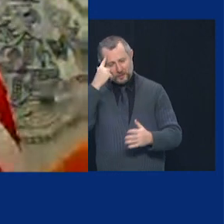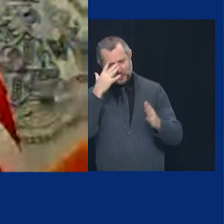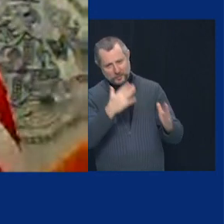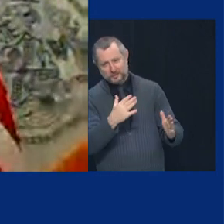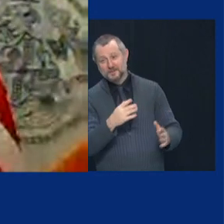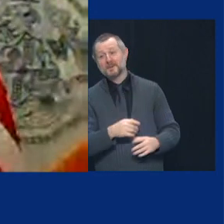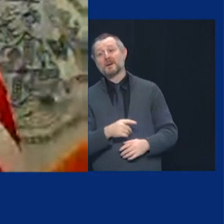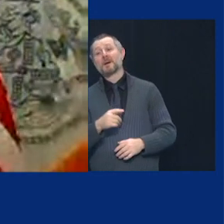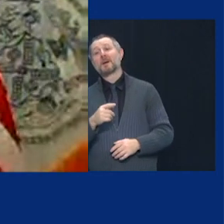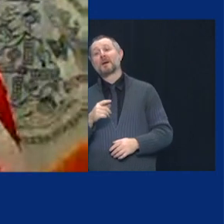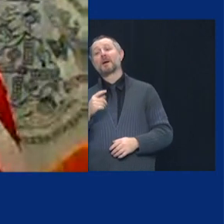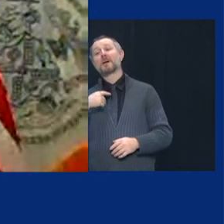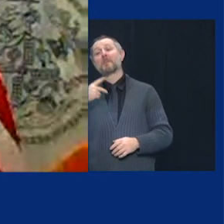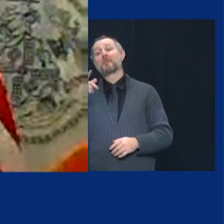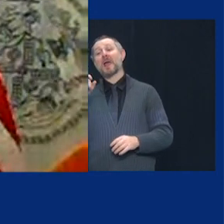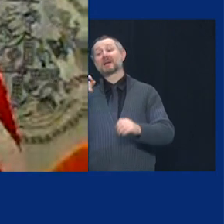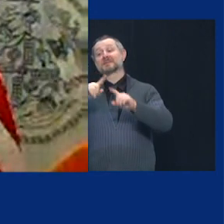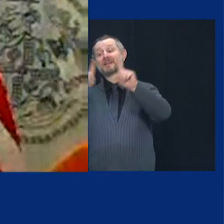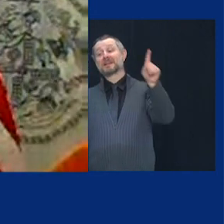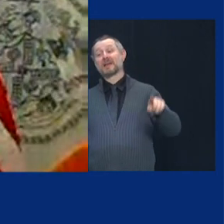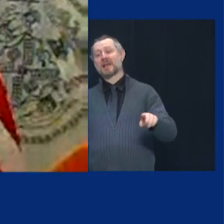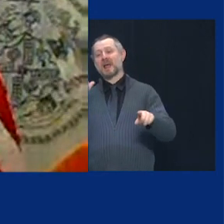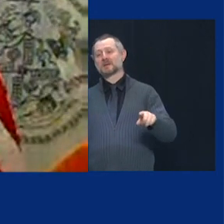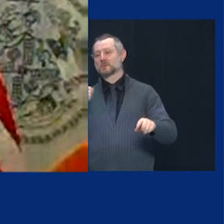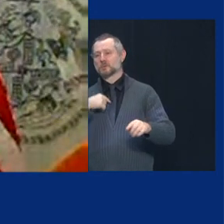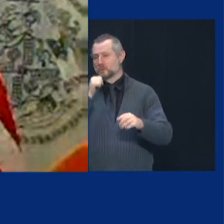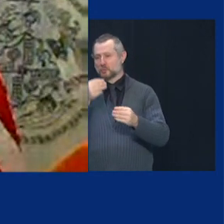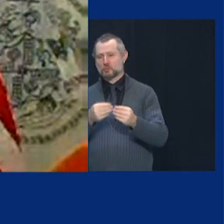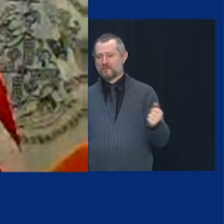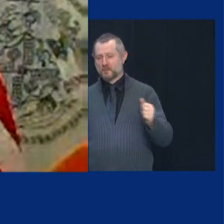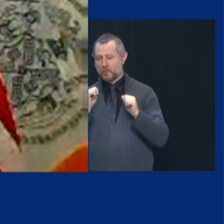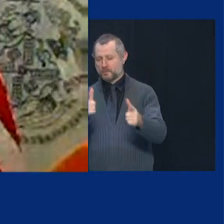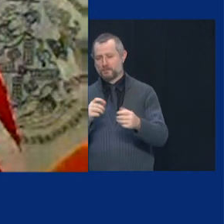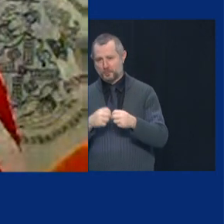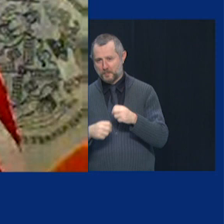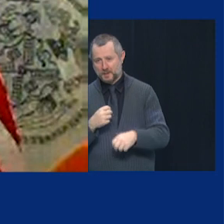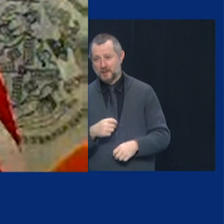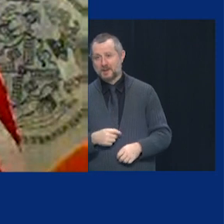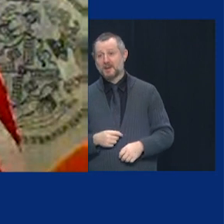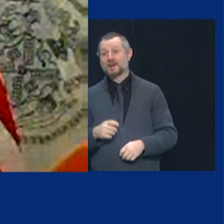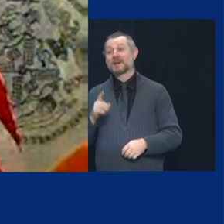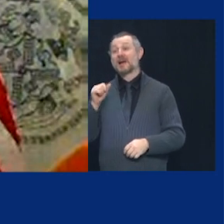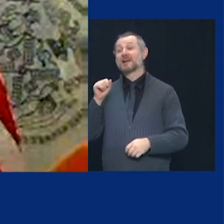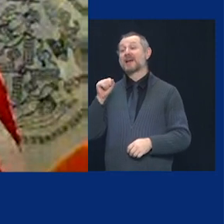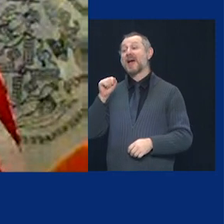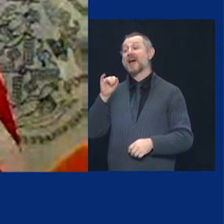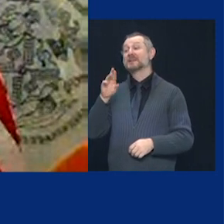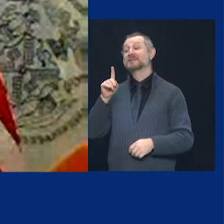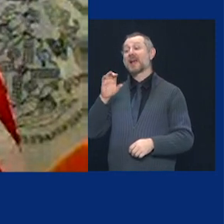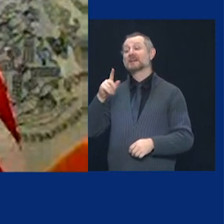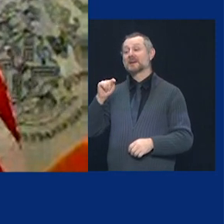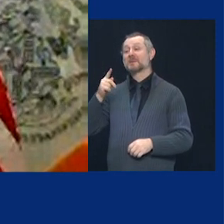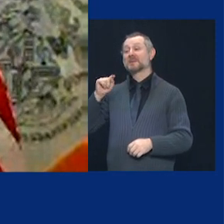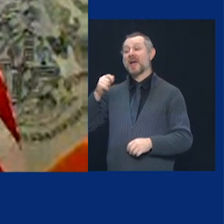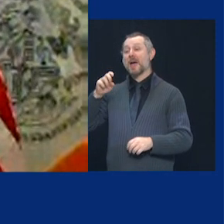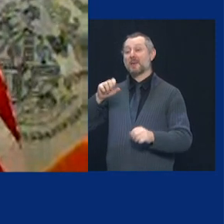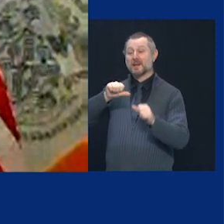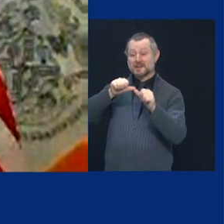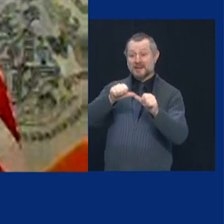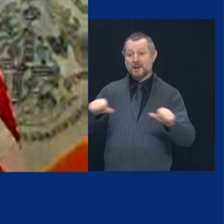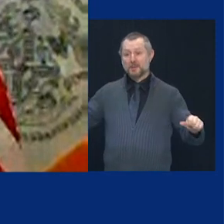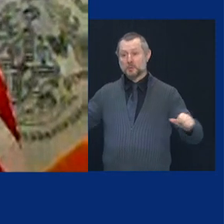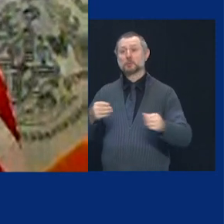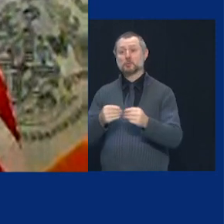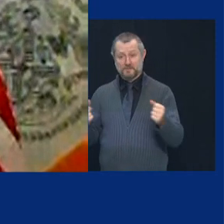does not solve every problem i just want to say it's like it's like duct tape it solves a lot of things but not everything but uh